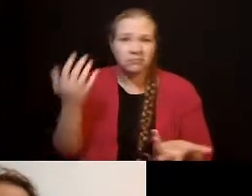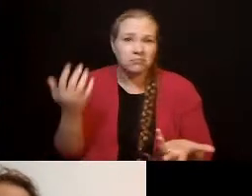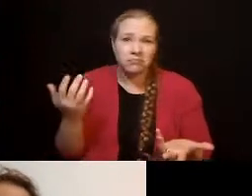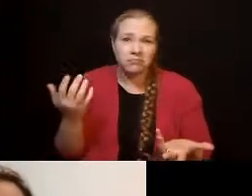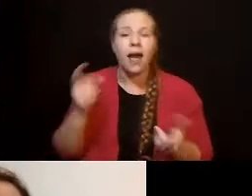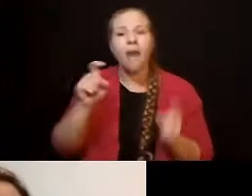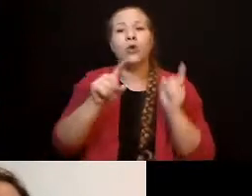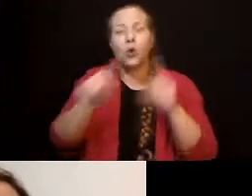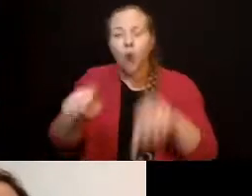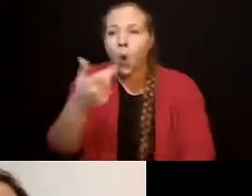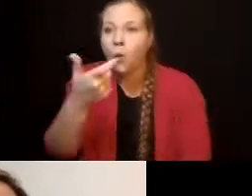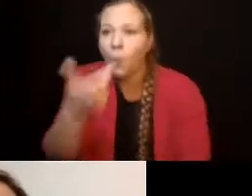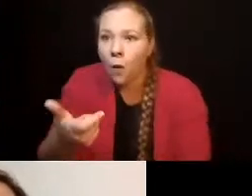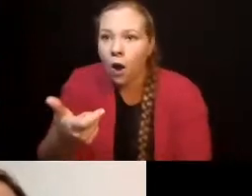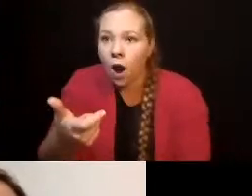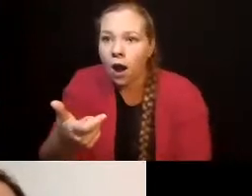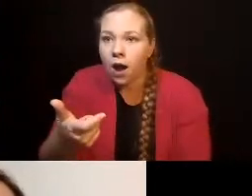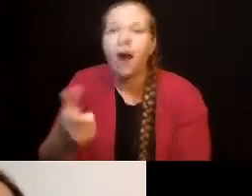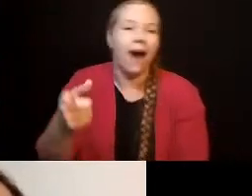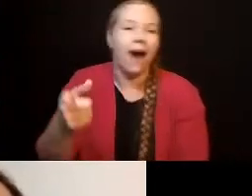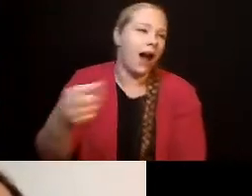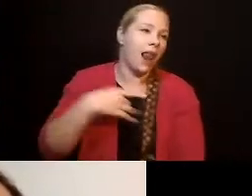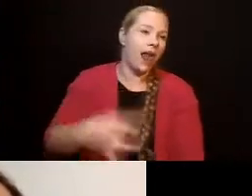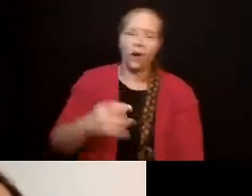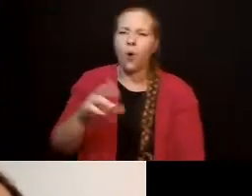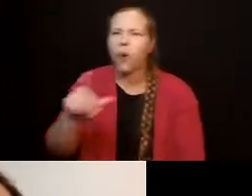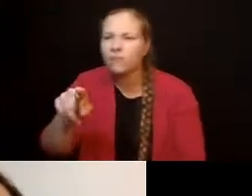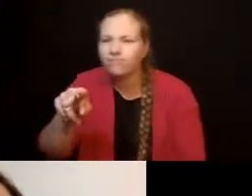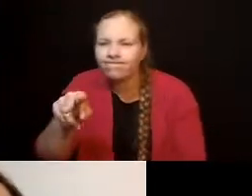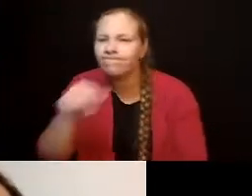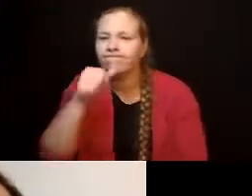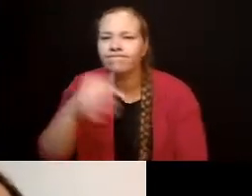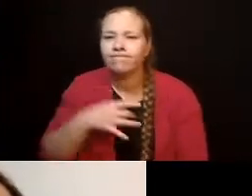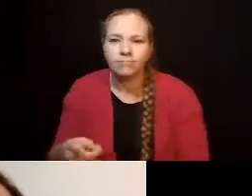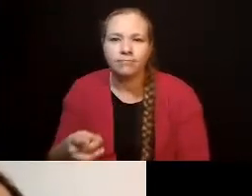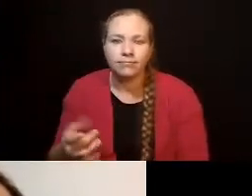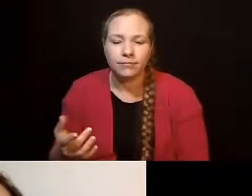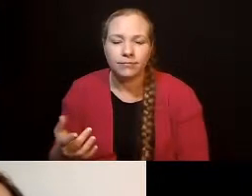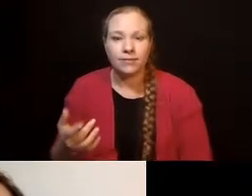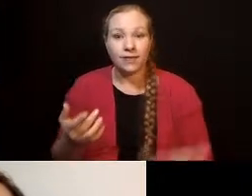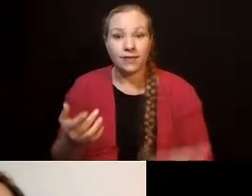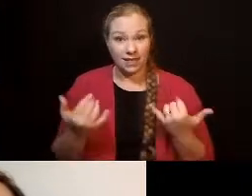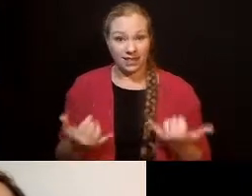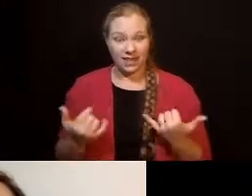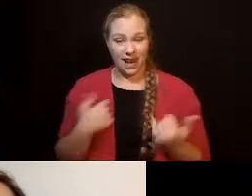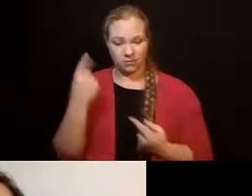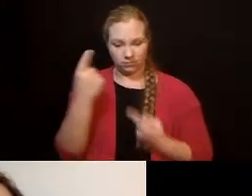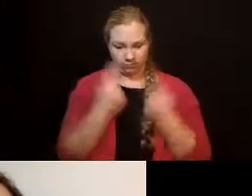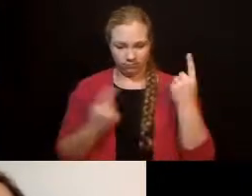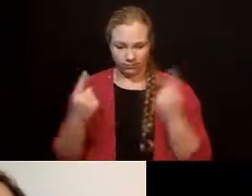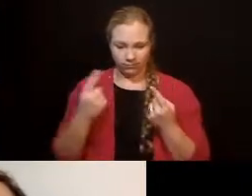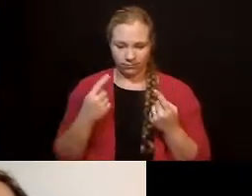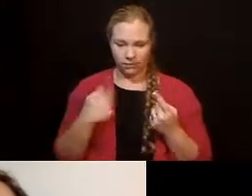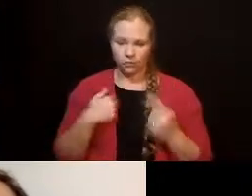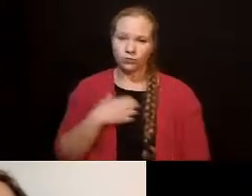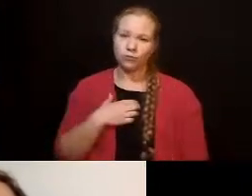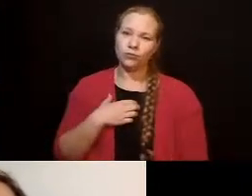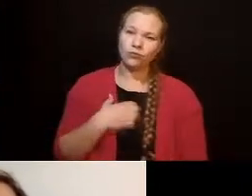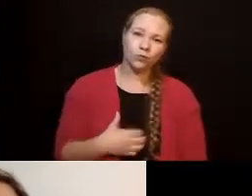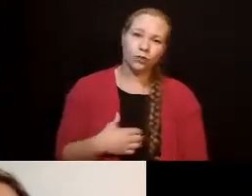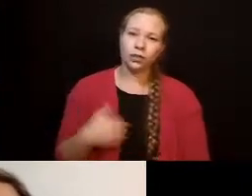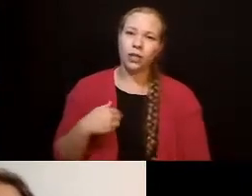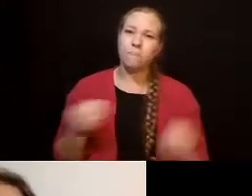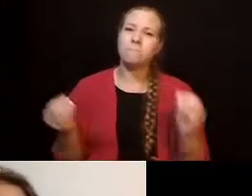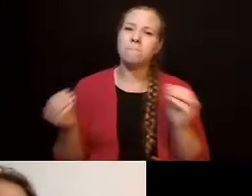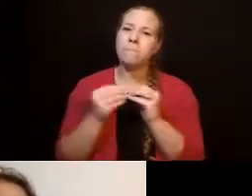I didn't do a lot of taking them and doing things. As I look back on their life, I wish I would have done that more.